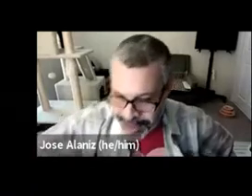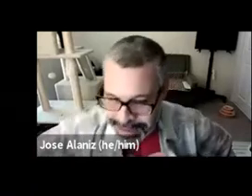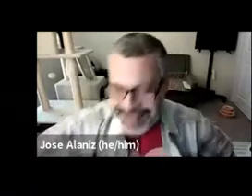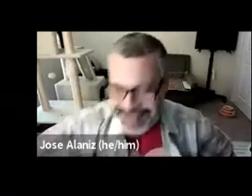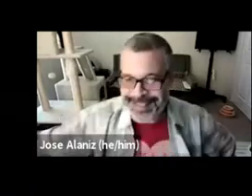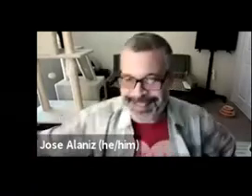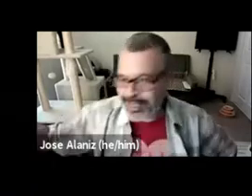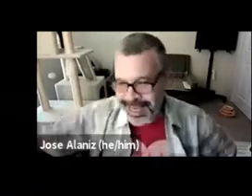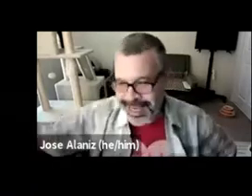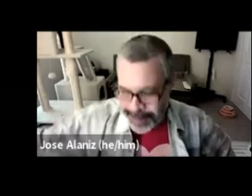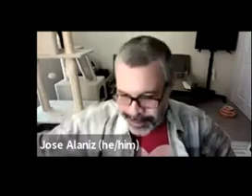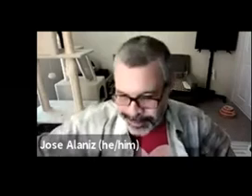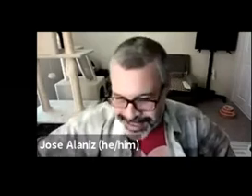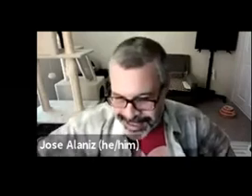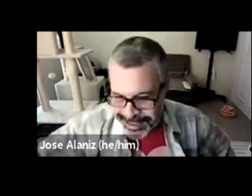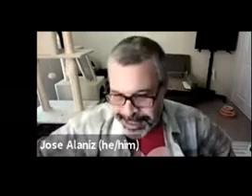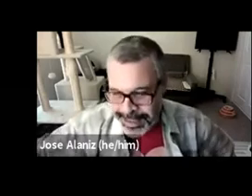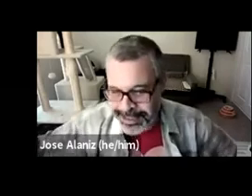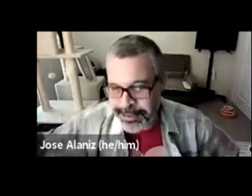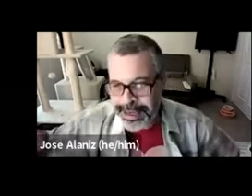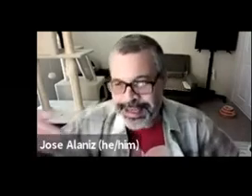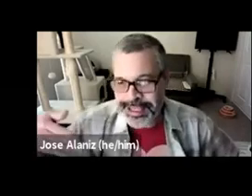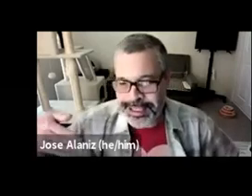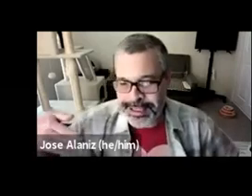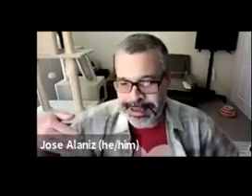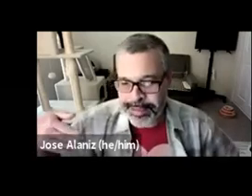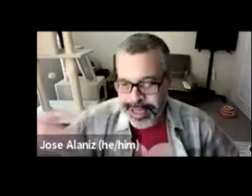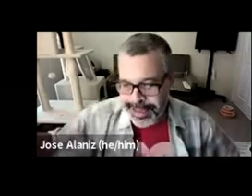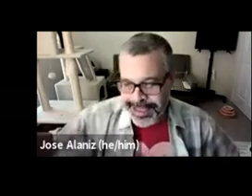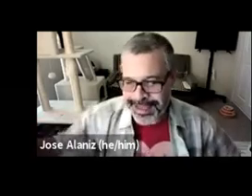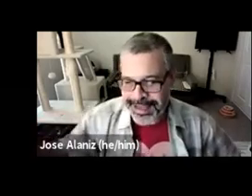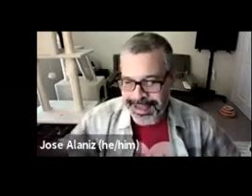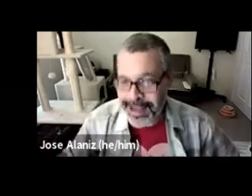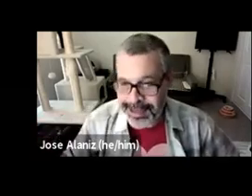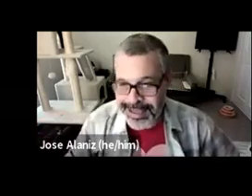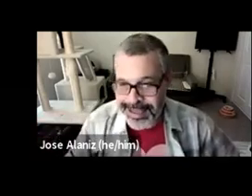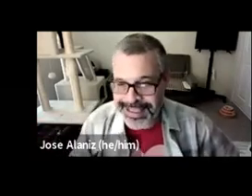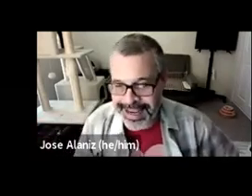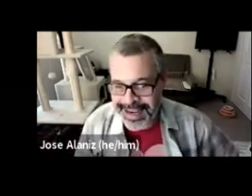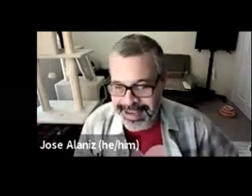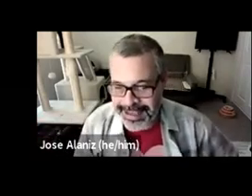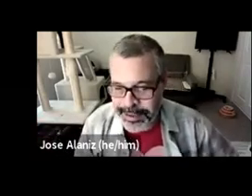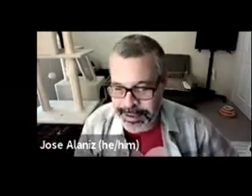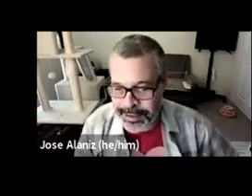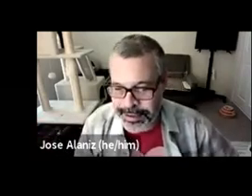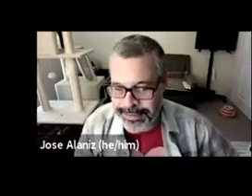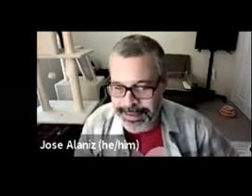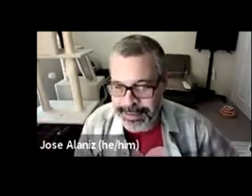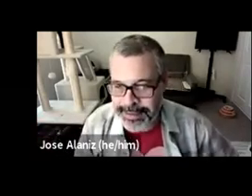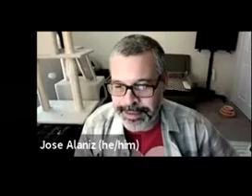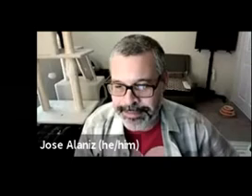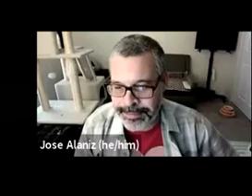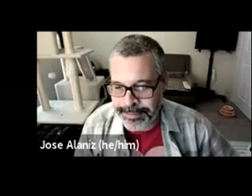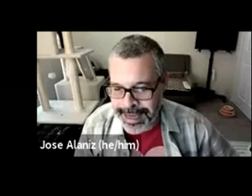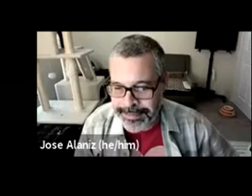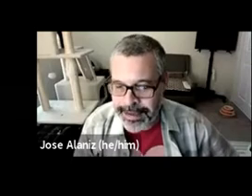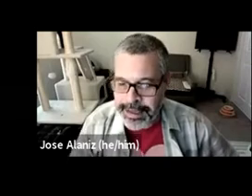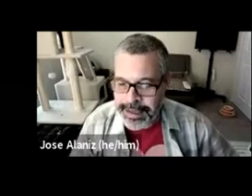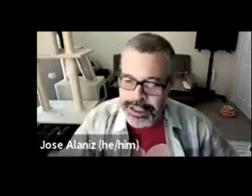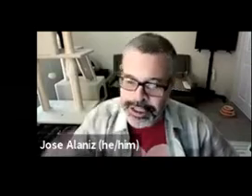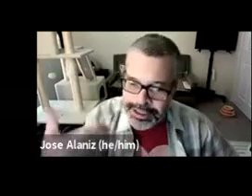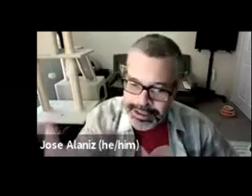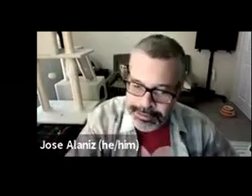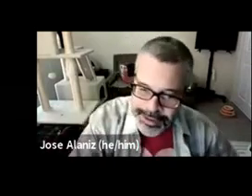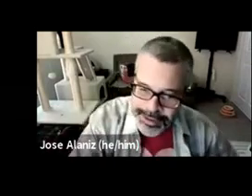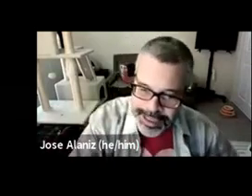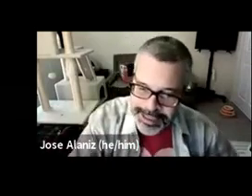Thing have broken up. So, and she has a whole other relationship. And so she's pretty much, uh, autonomous and, and lives her own life and lives a very fulfilled